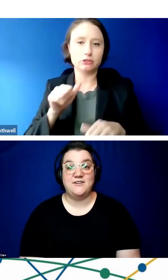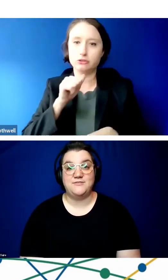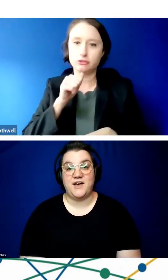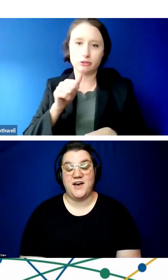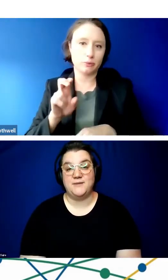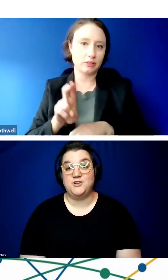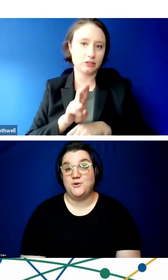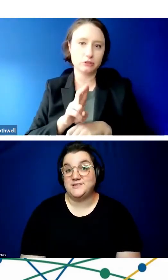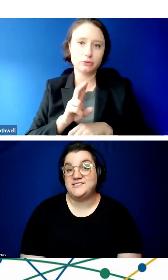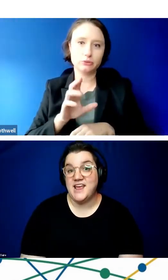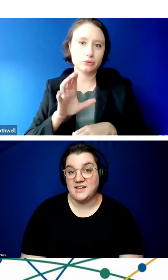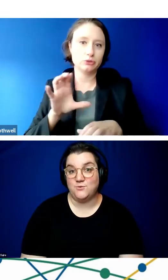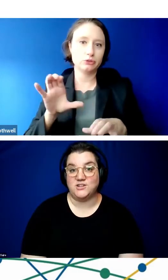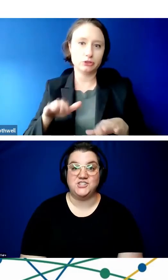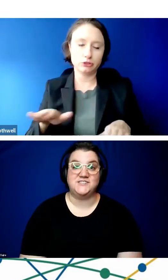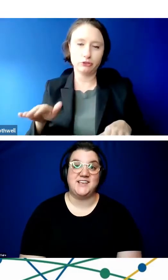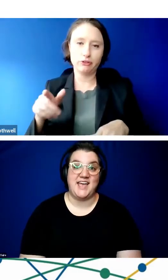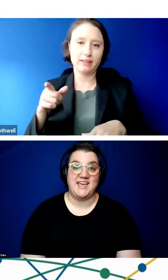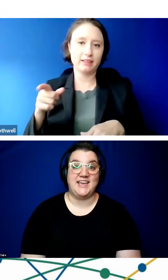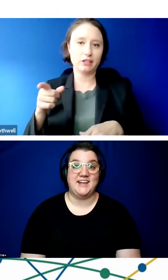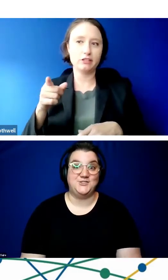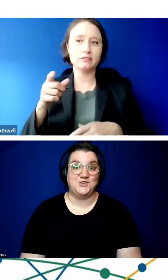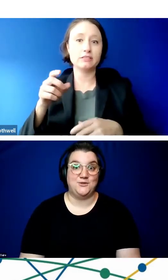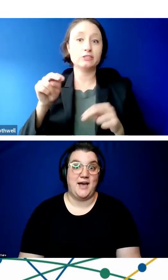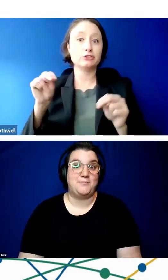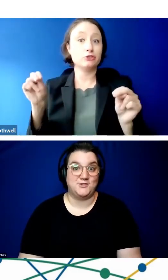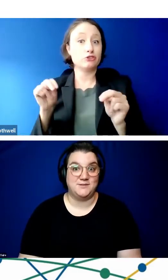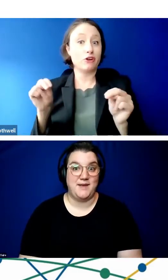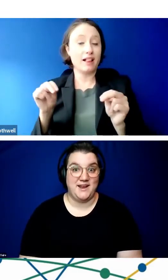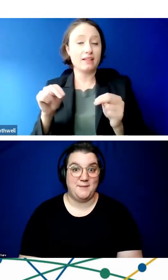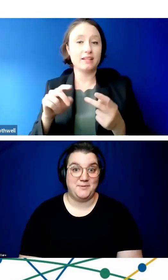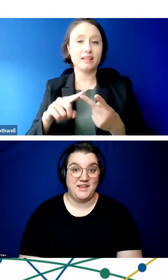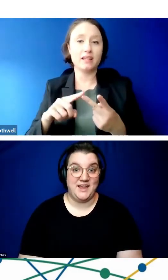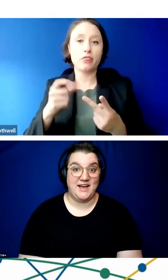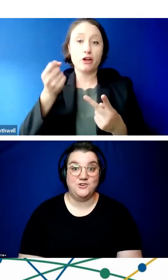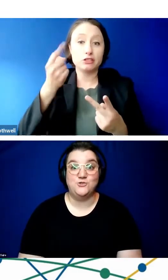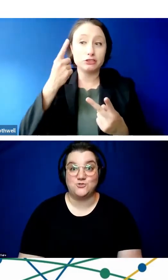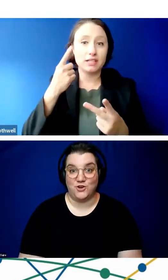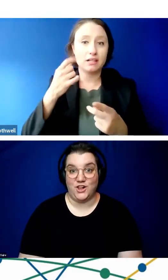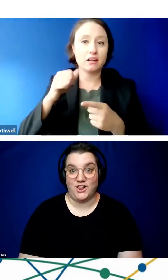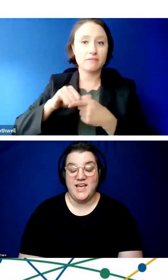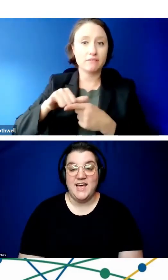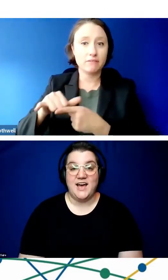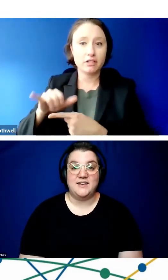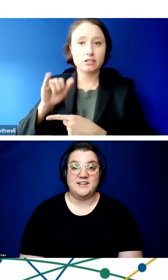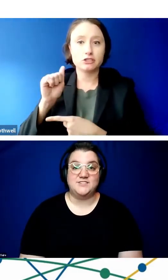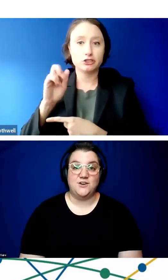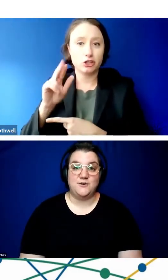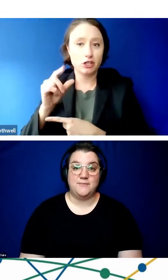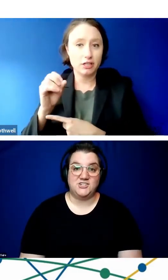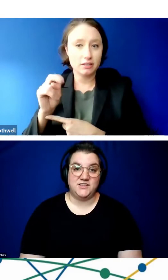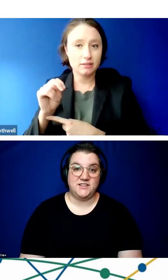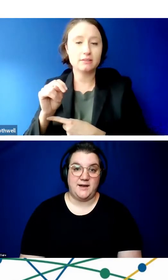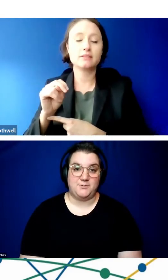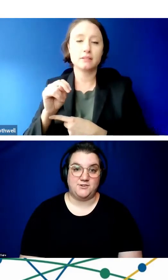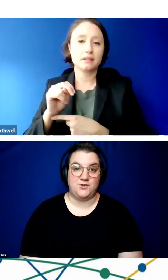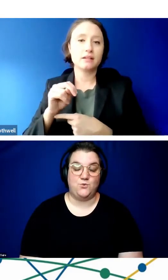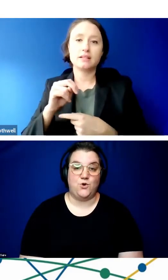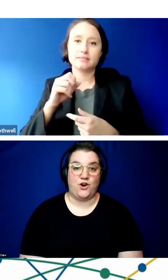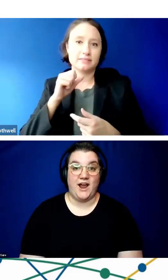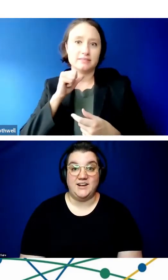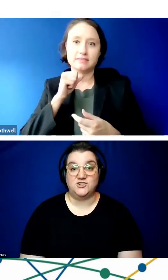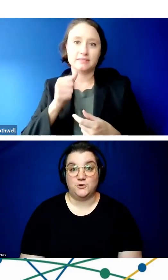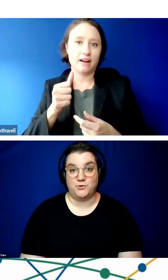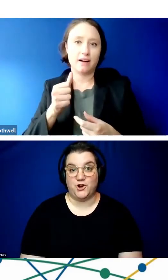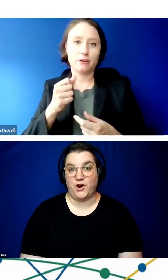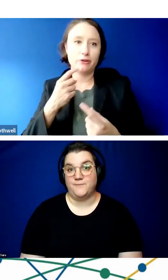have, you know, a stake in what she's saying. And so, that person may not be neutral. And so, imagine that that person